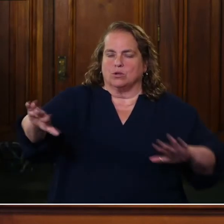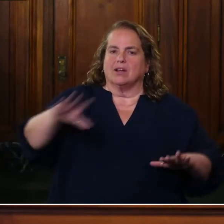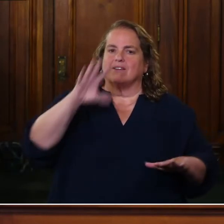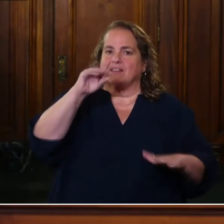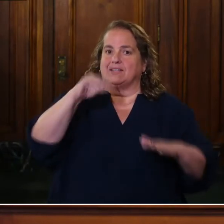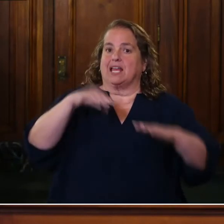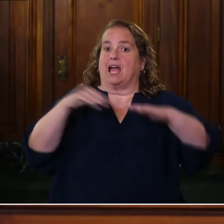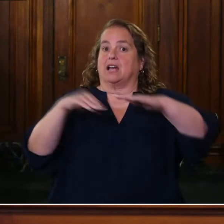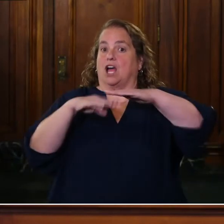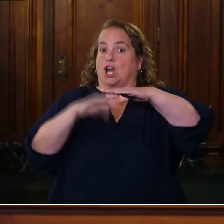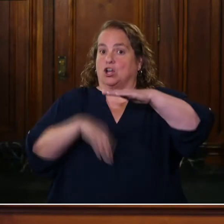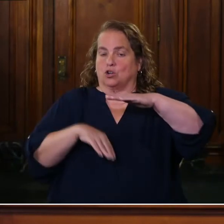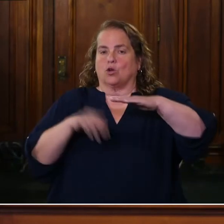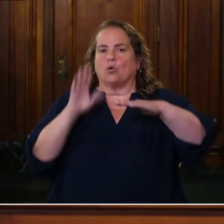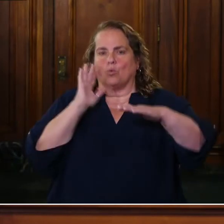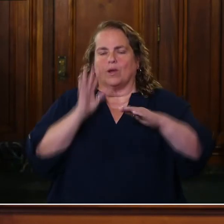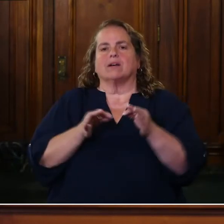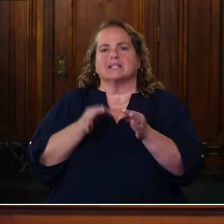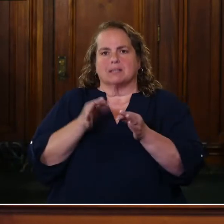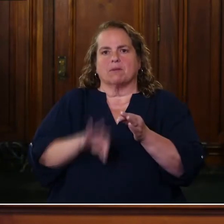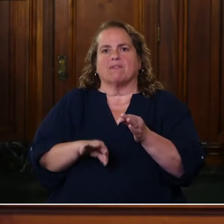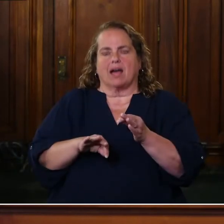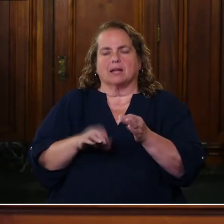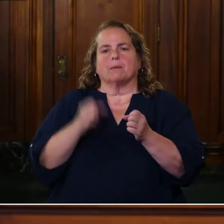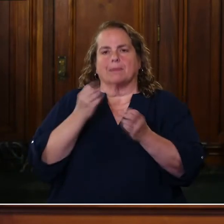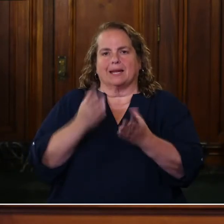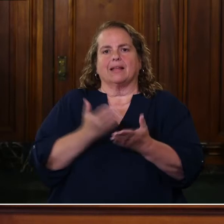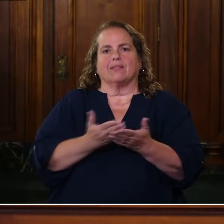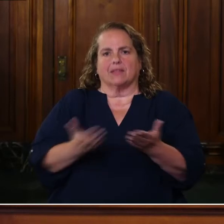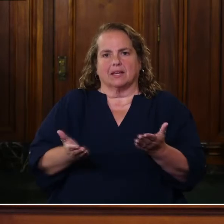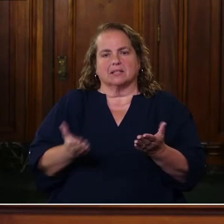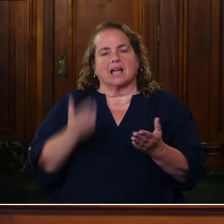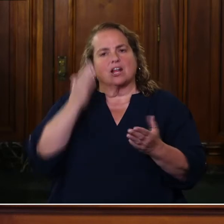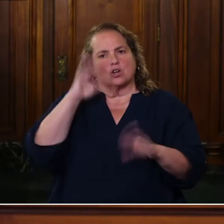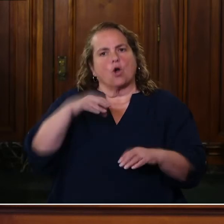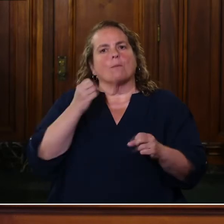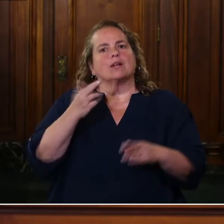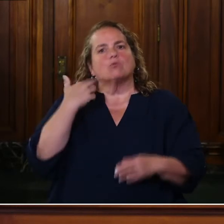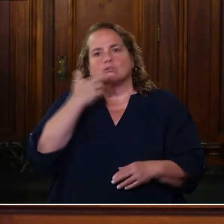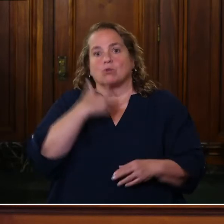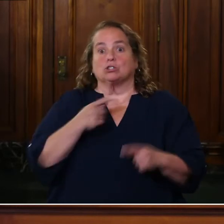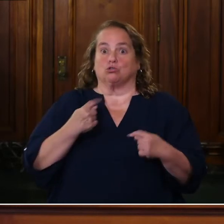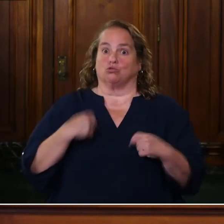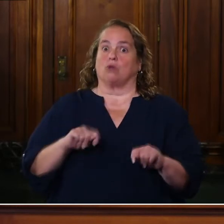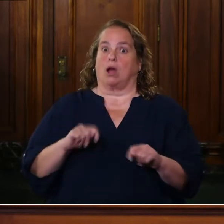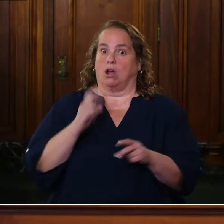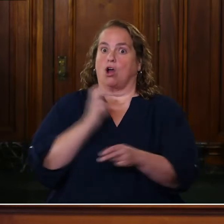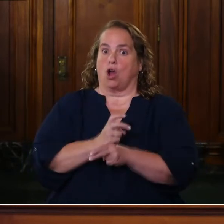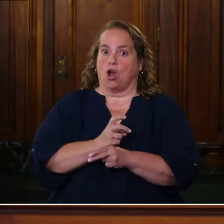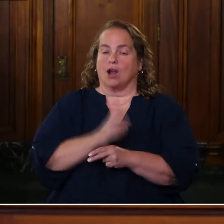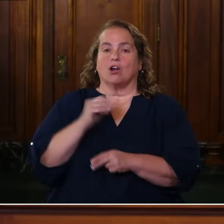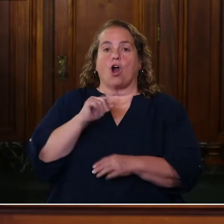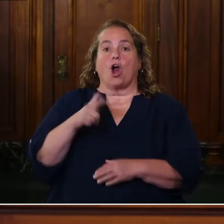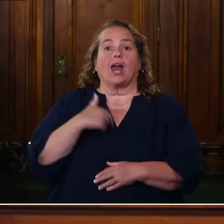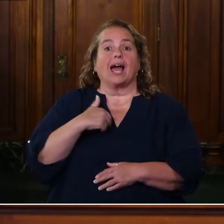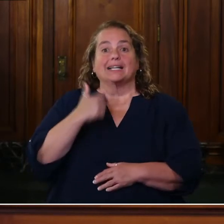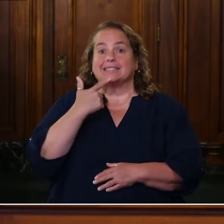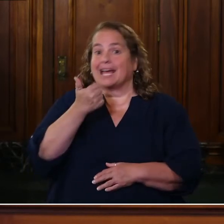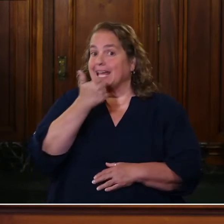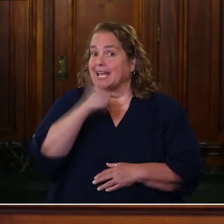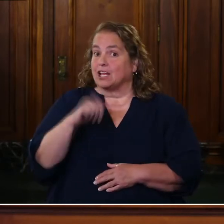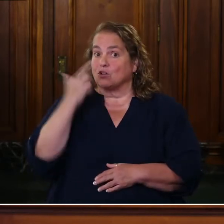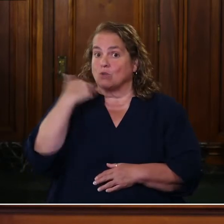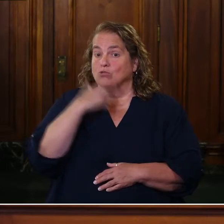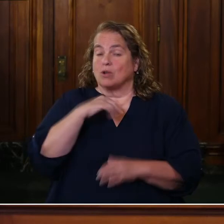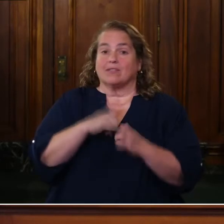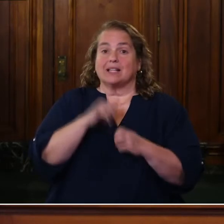it's going to, it's going to simplify a number of things. I know our restaurants are really trying, and all I'd say is to any restaurant that's not doing